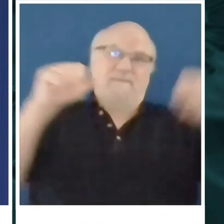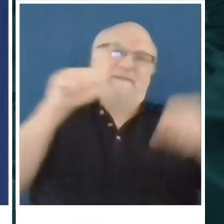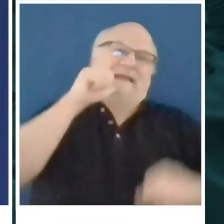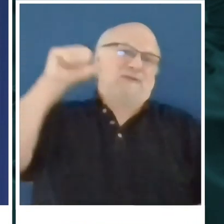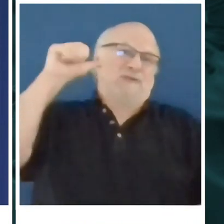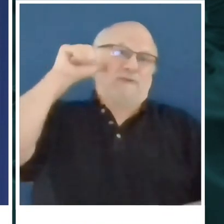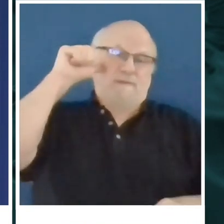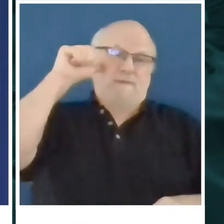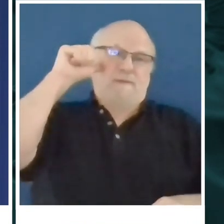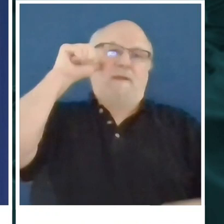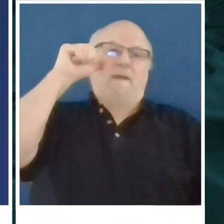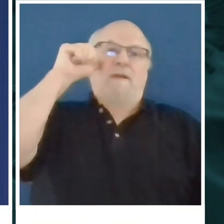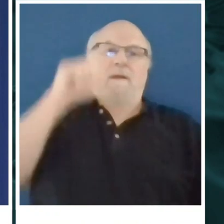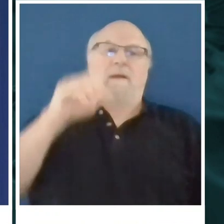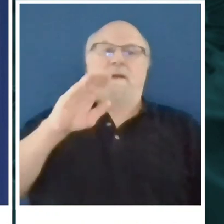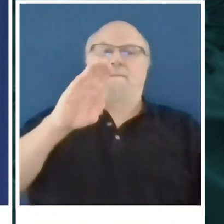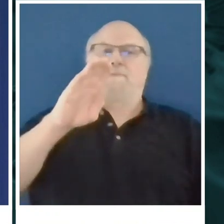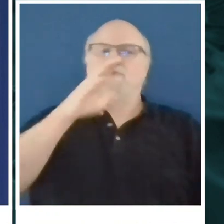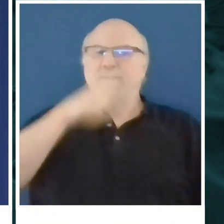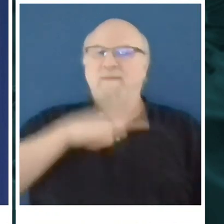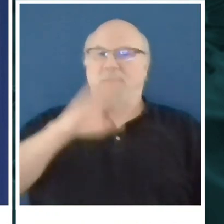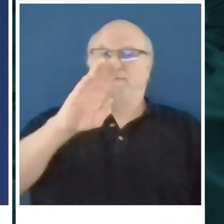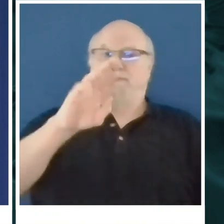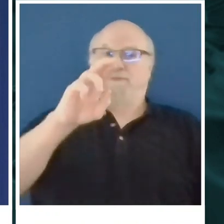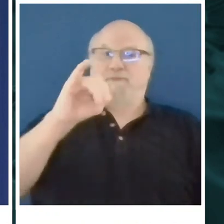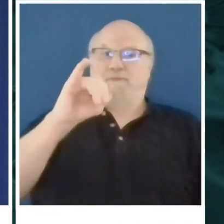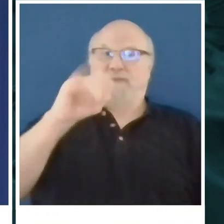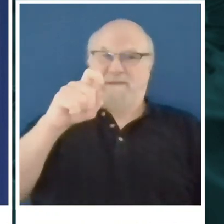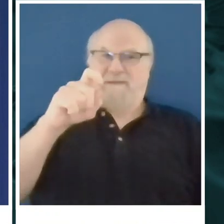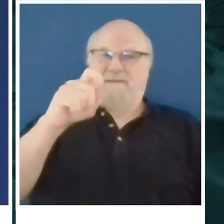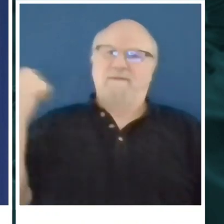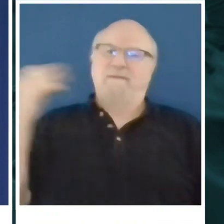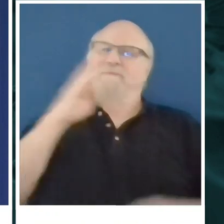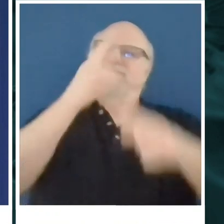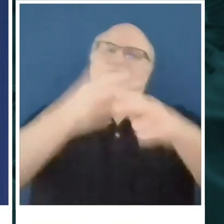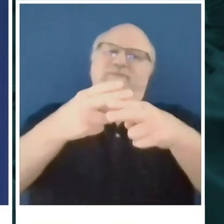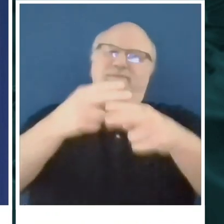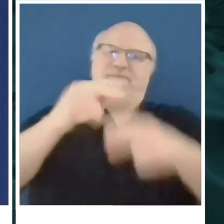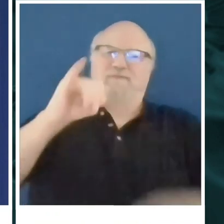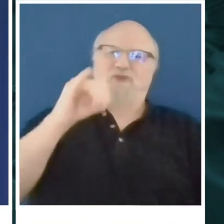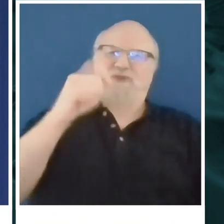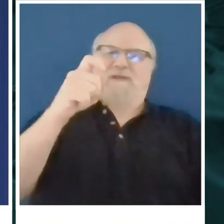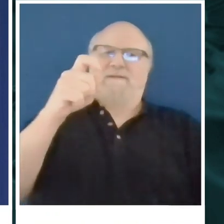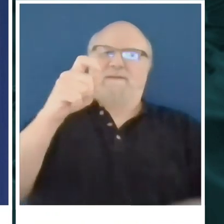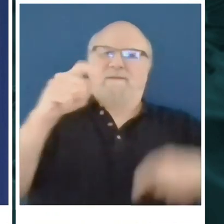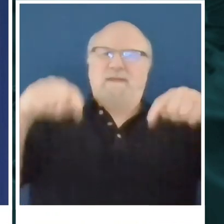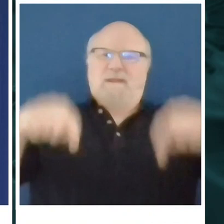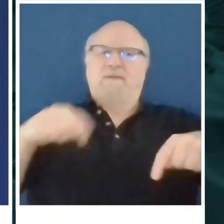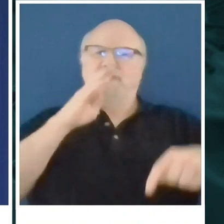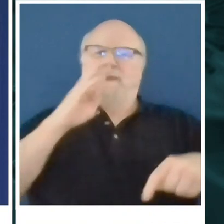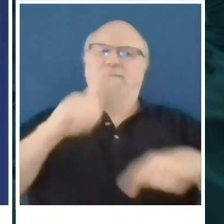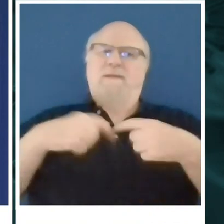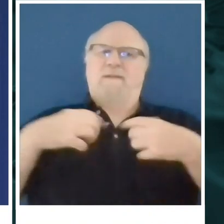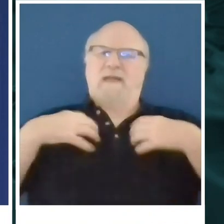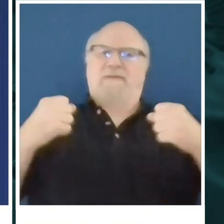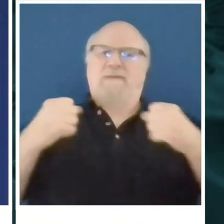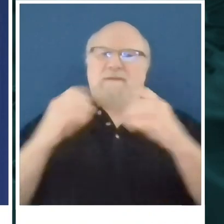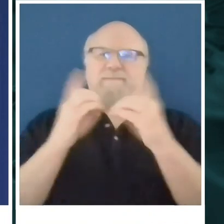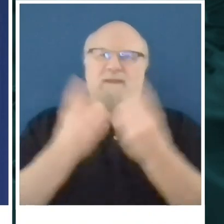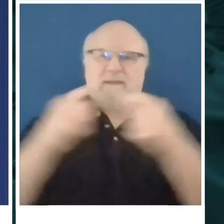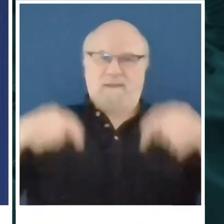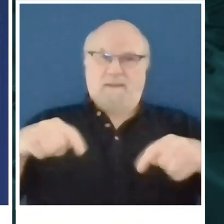Birx mentioned Jacksonville by name. She said she had looked at our health department's data and used our city as an example